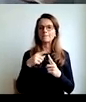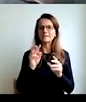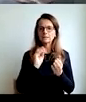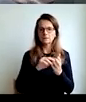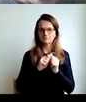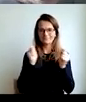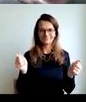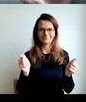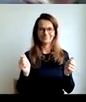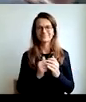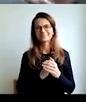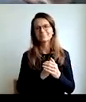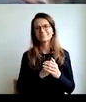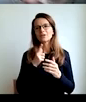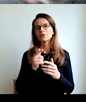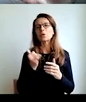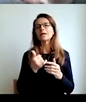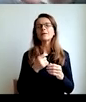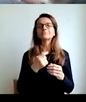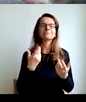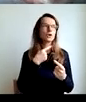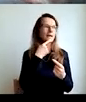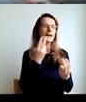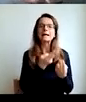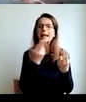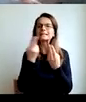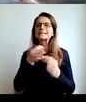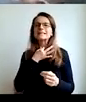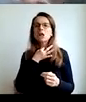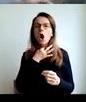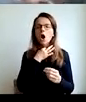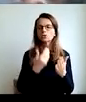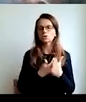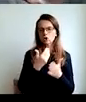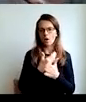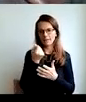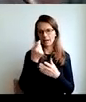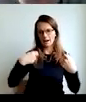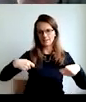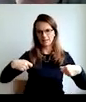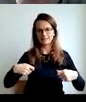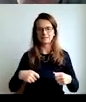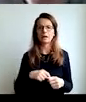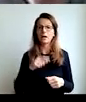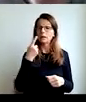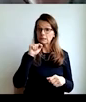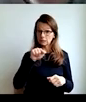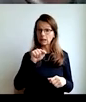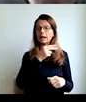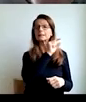this Saturday, this is Journal of the Modern